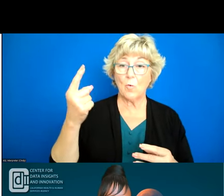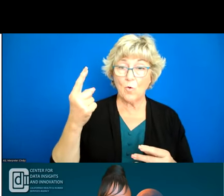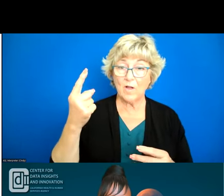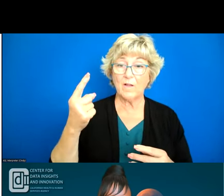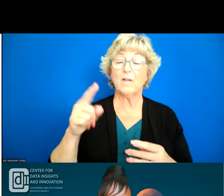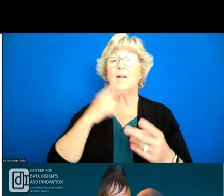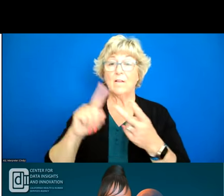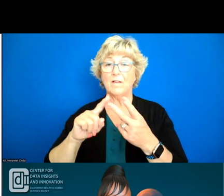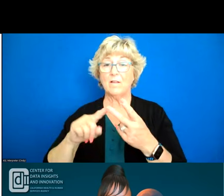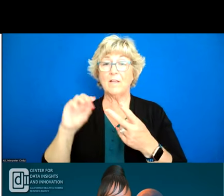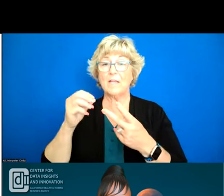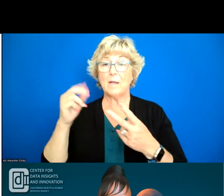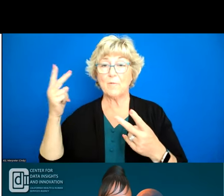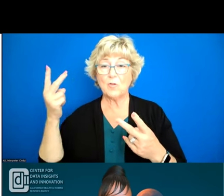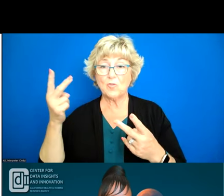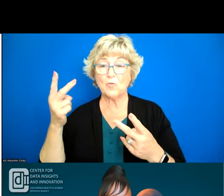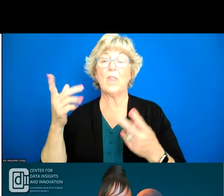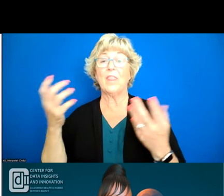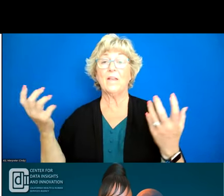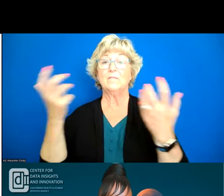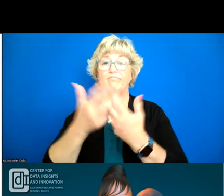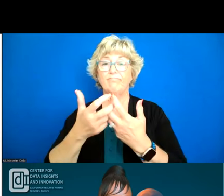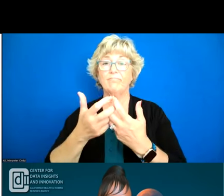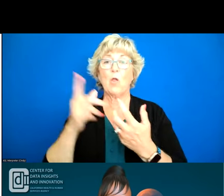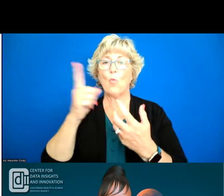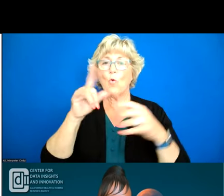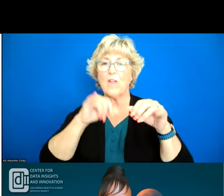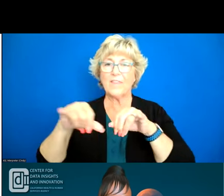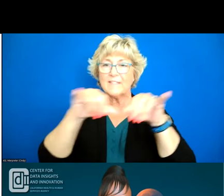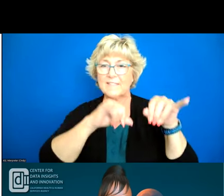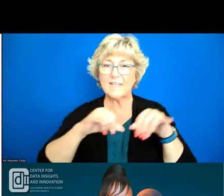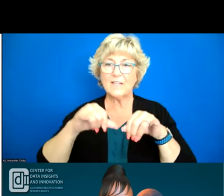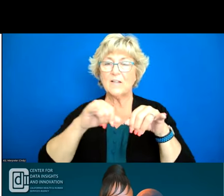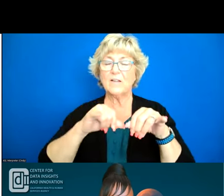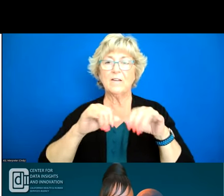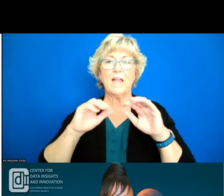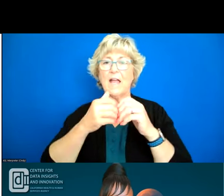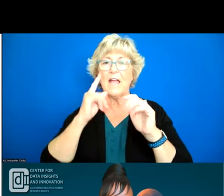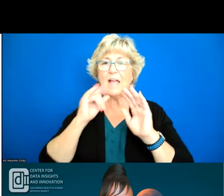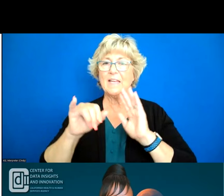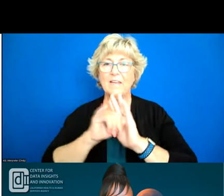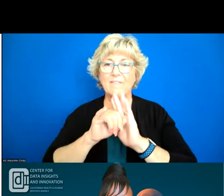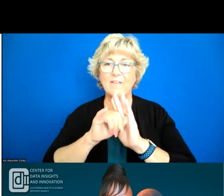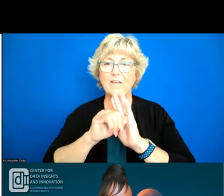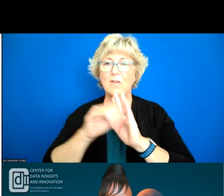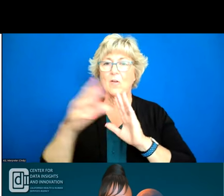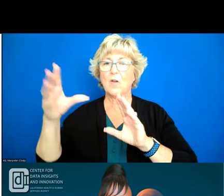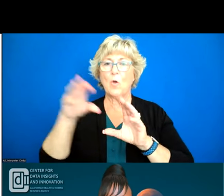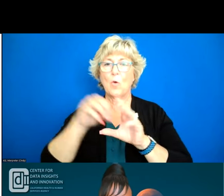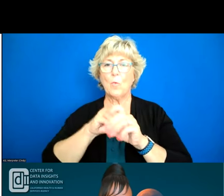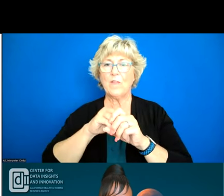making sure we do identify where those standards come from how they're um how they're identified within our dashboard